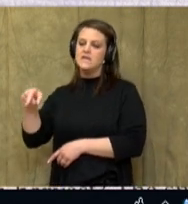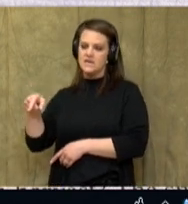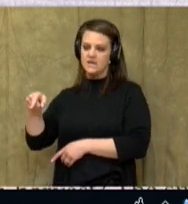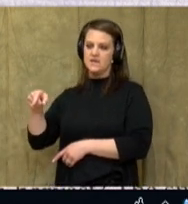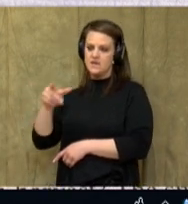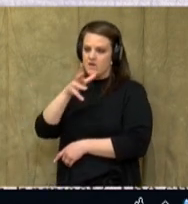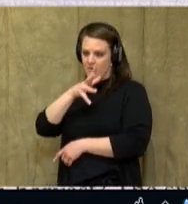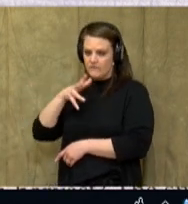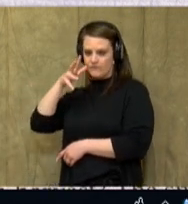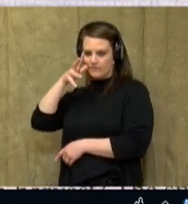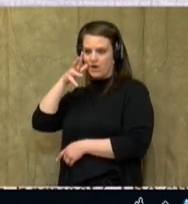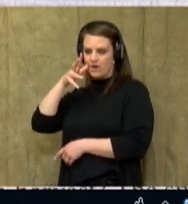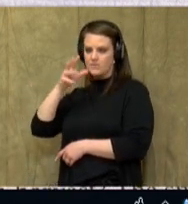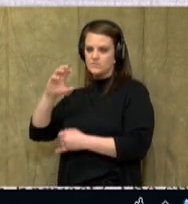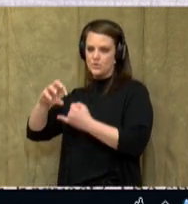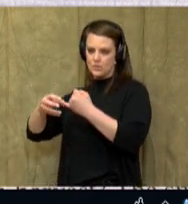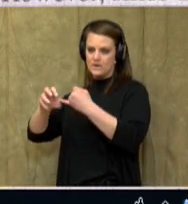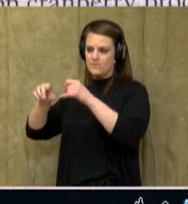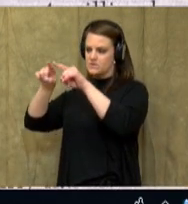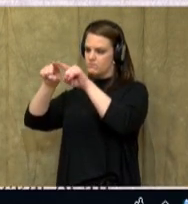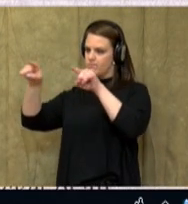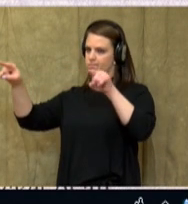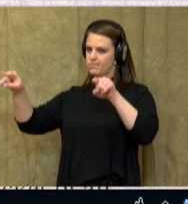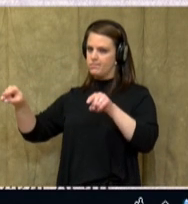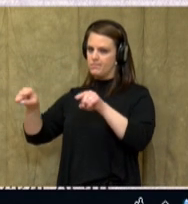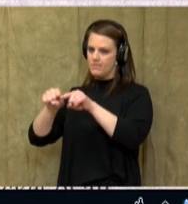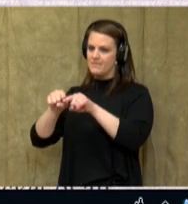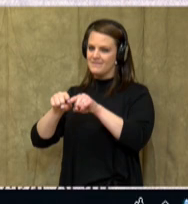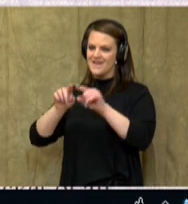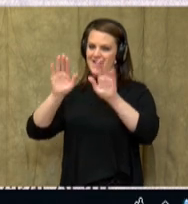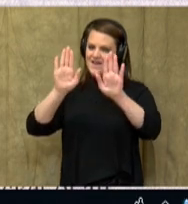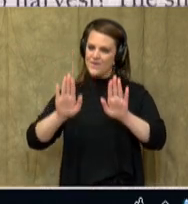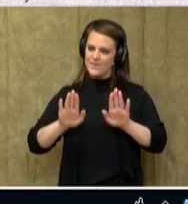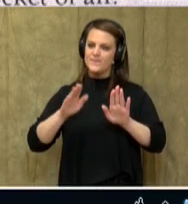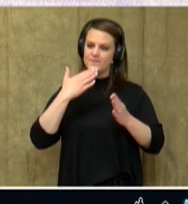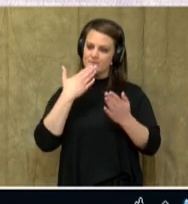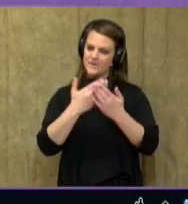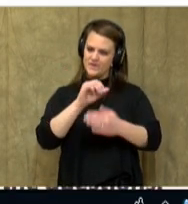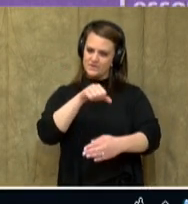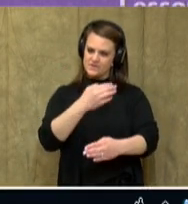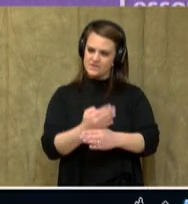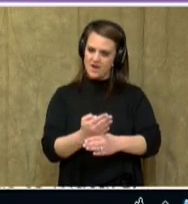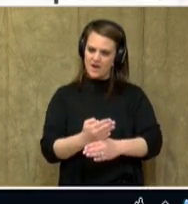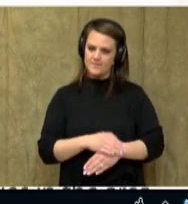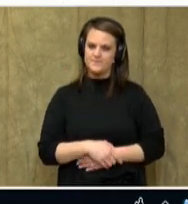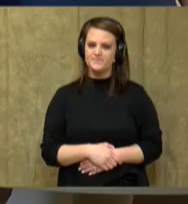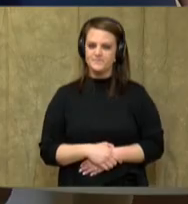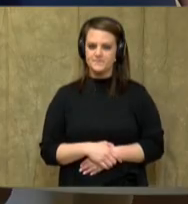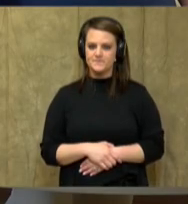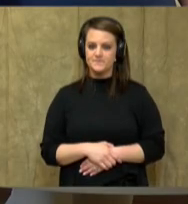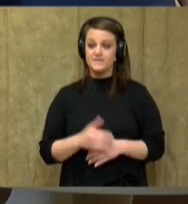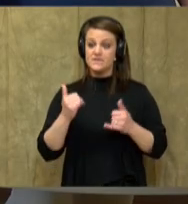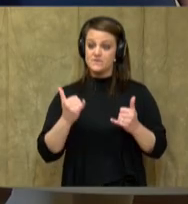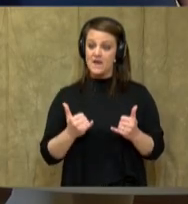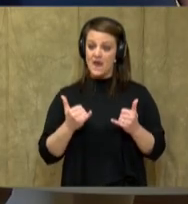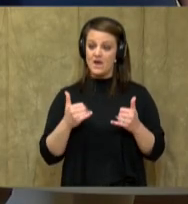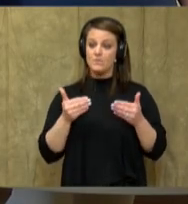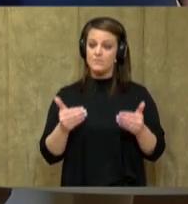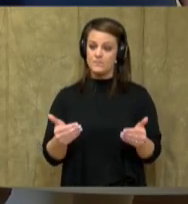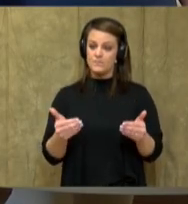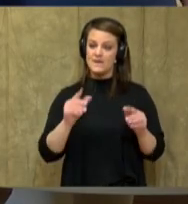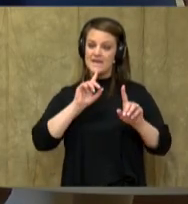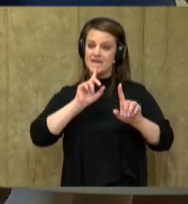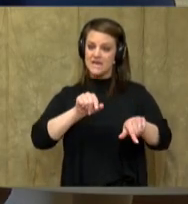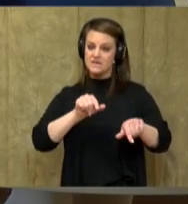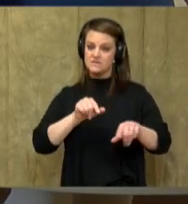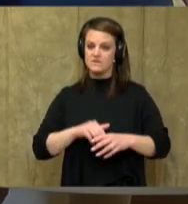box in this very first sentence for that one. Excellent job, boys and girls. Now, we're going to go ahead and answer